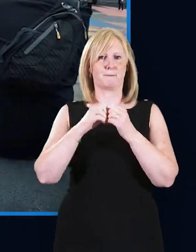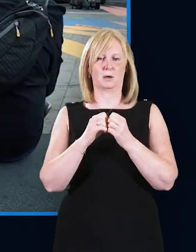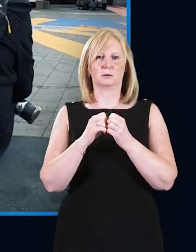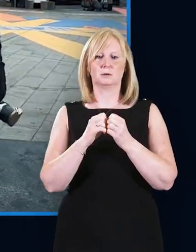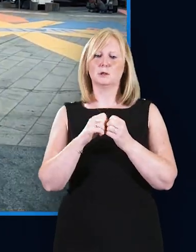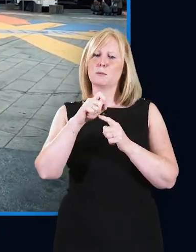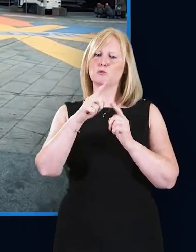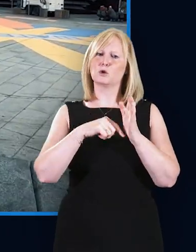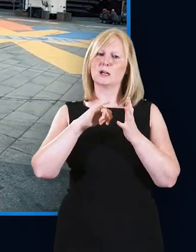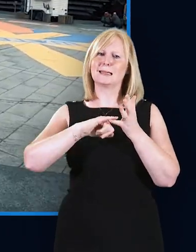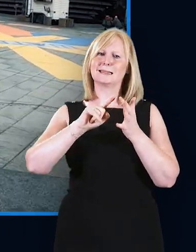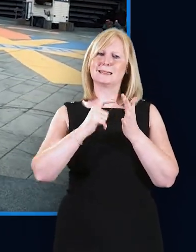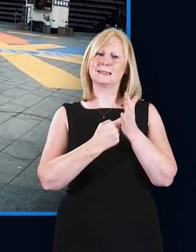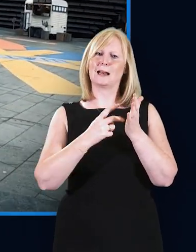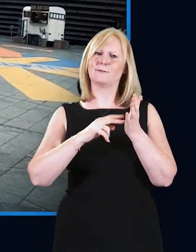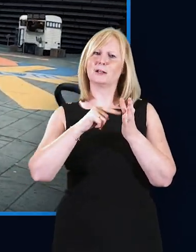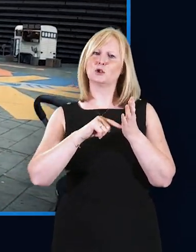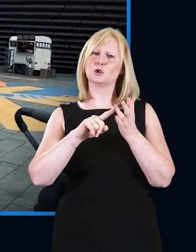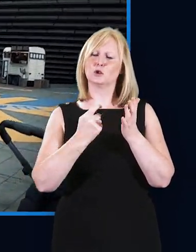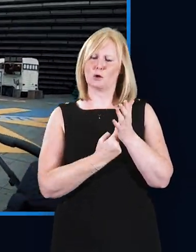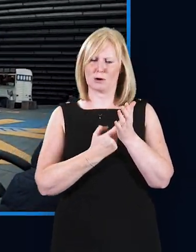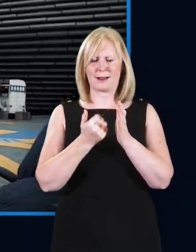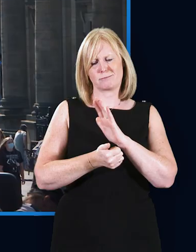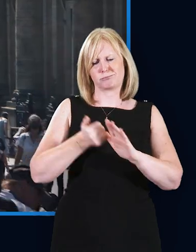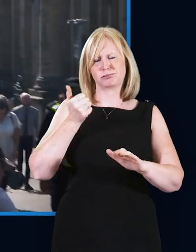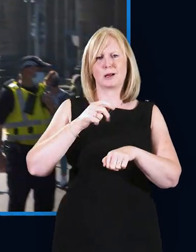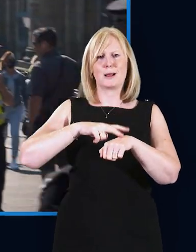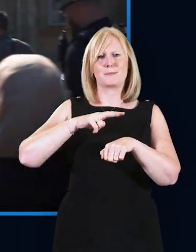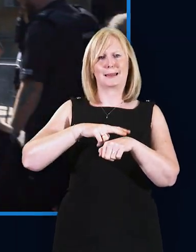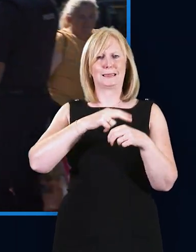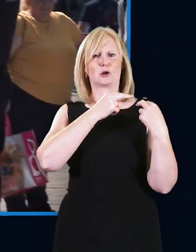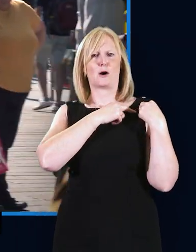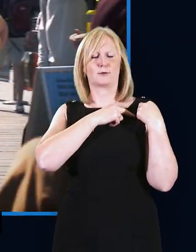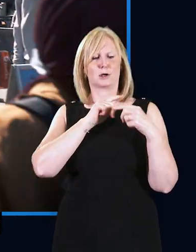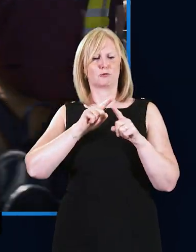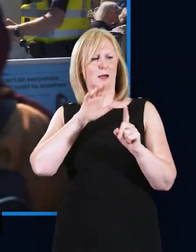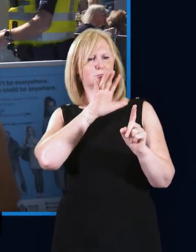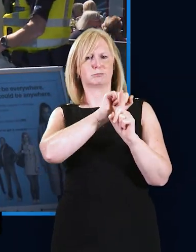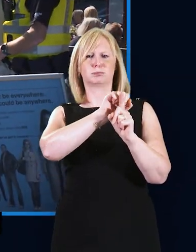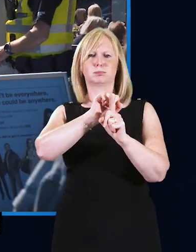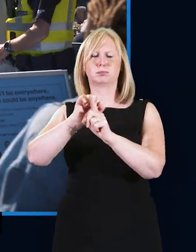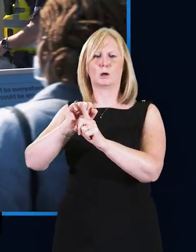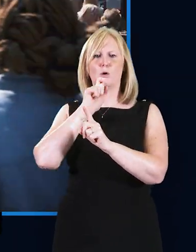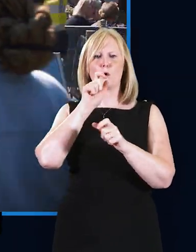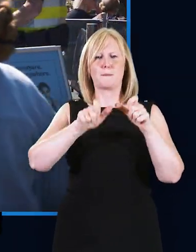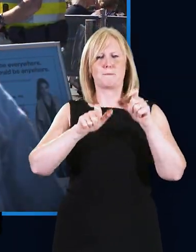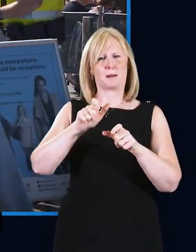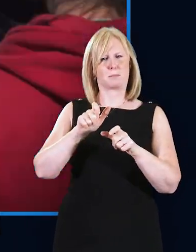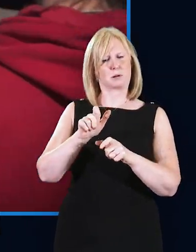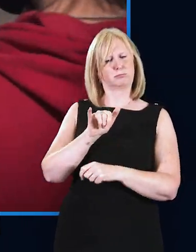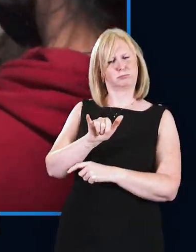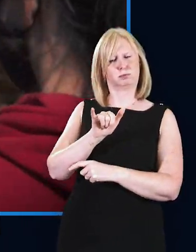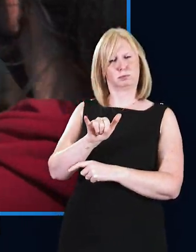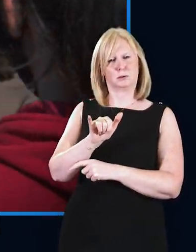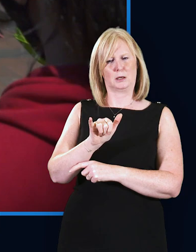Project Servitor deployments use police officers that are specially trained to identify individuals that are acting suspiciously in an area